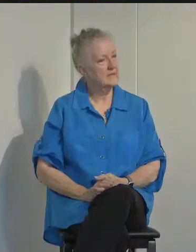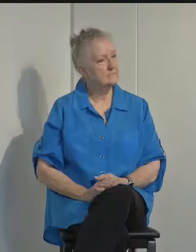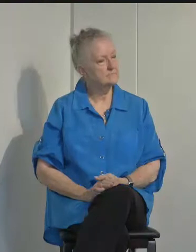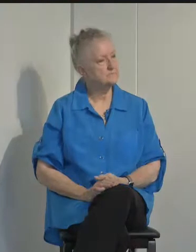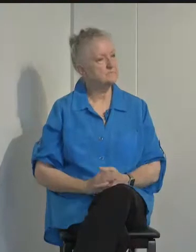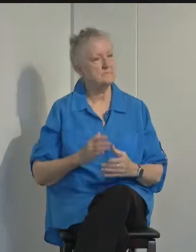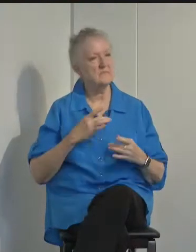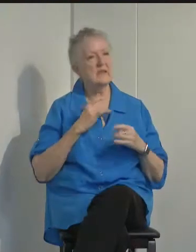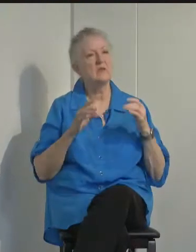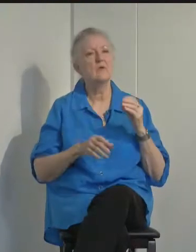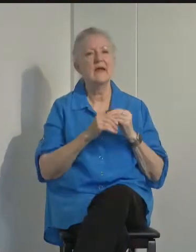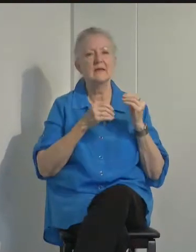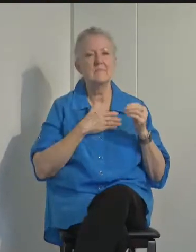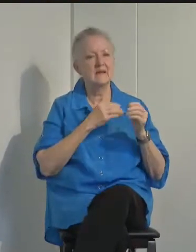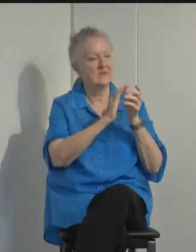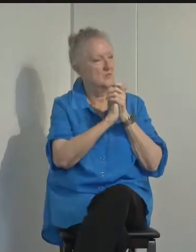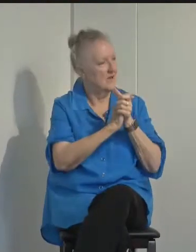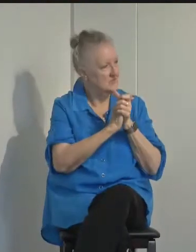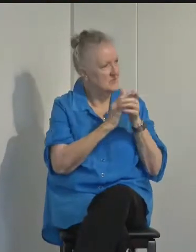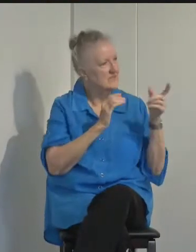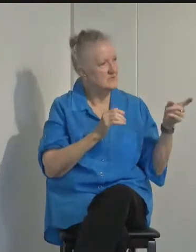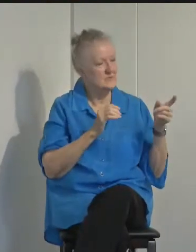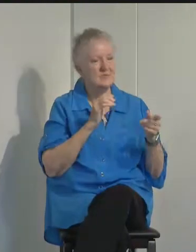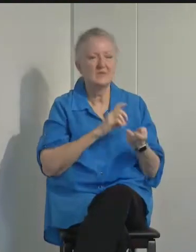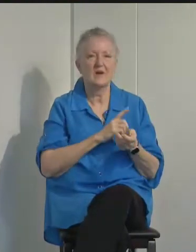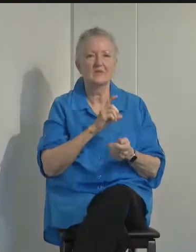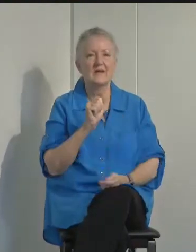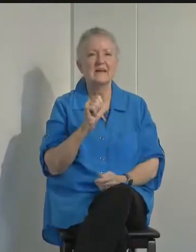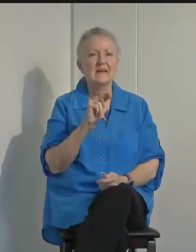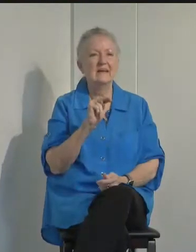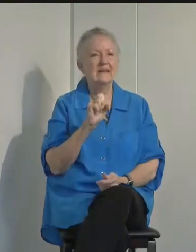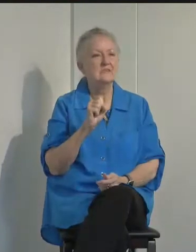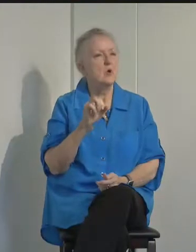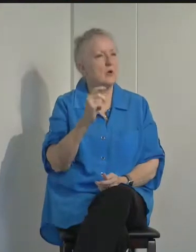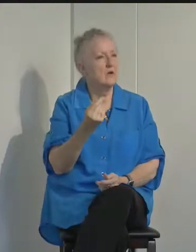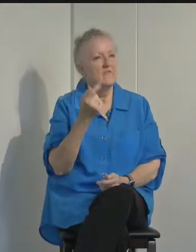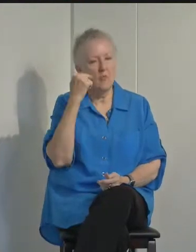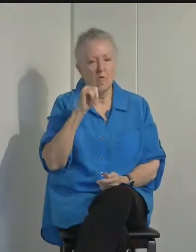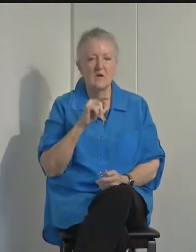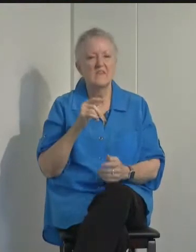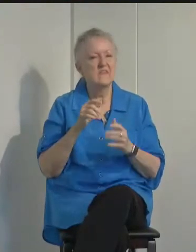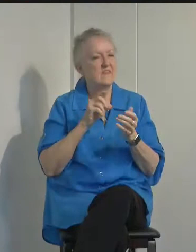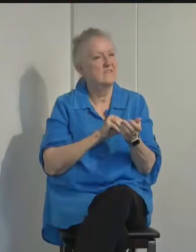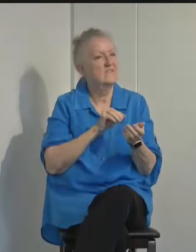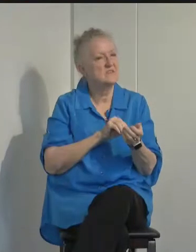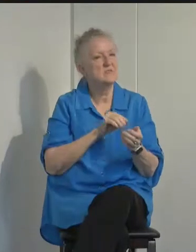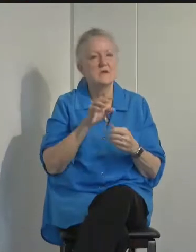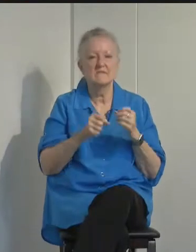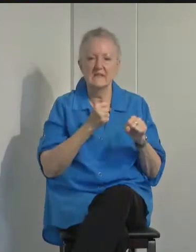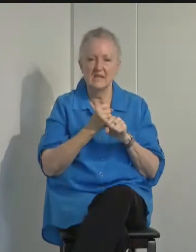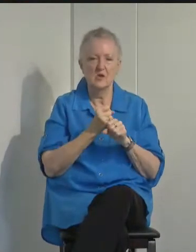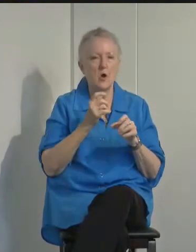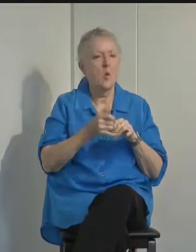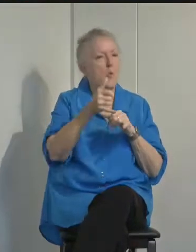I'd like to add my congratulations to Dr. Anzorg for receiving the Physician of the Year Award. The Board of Supervisors and the entire county